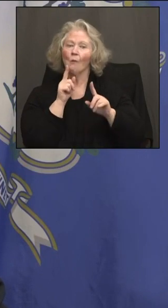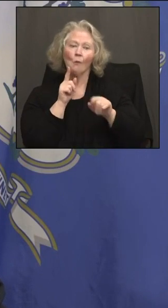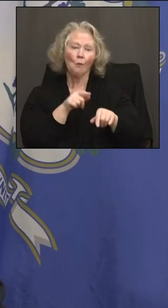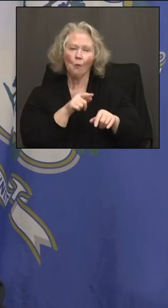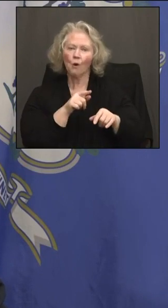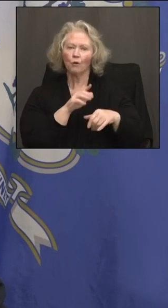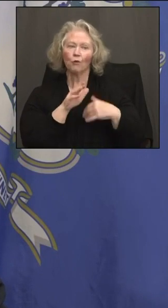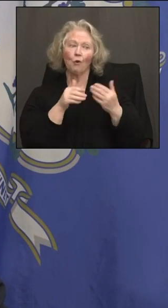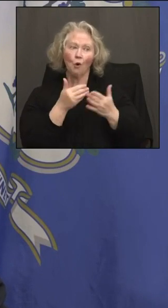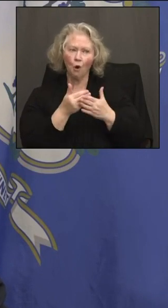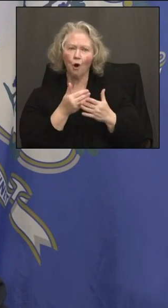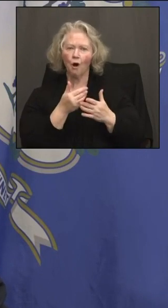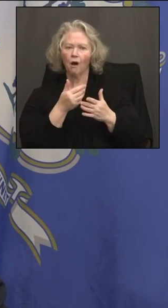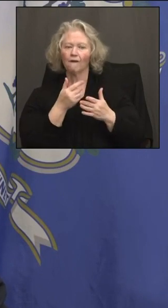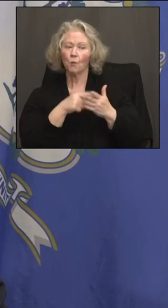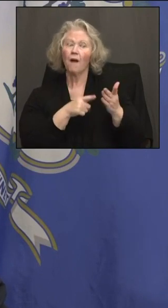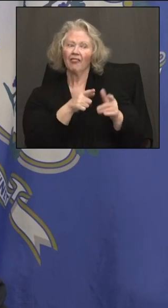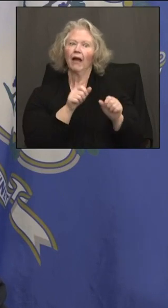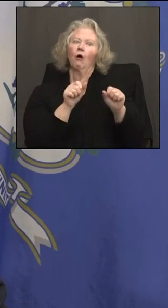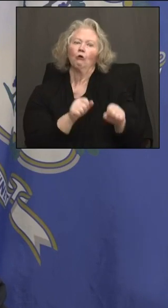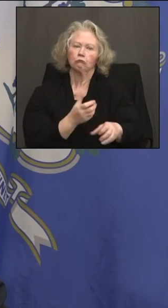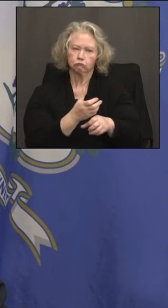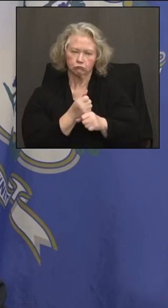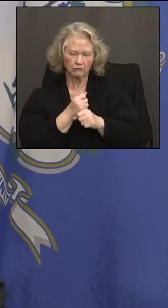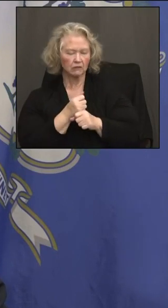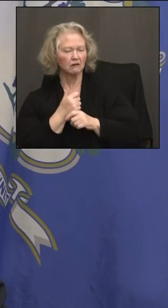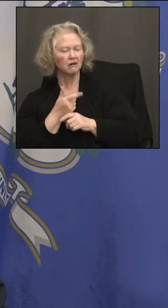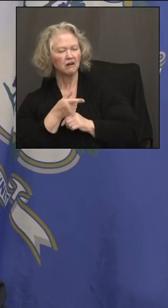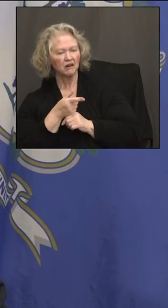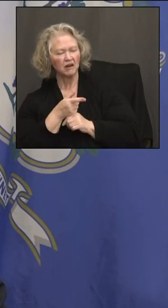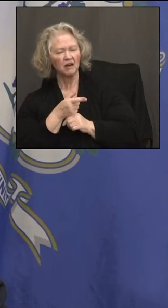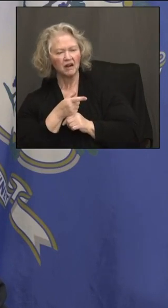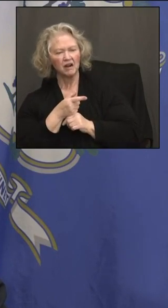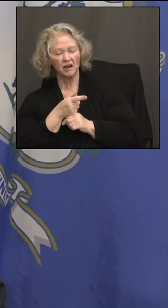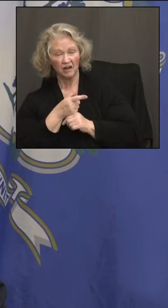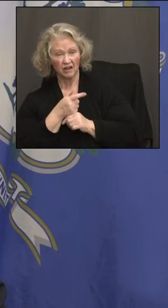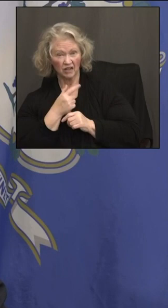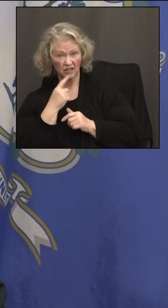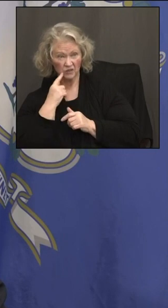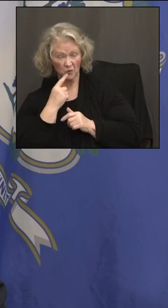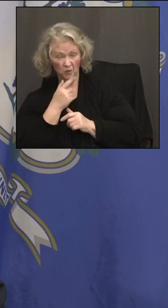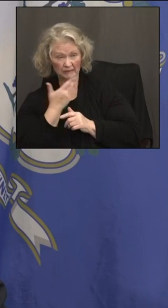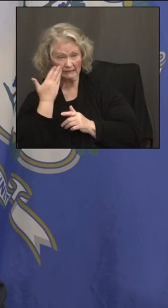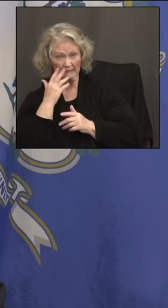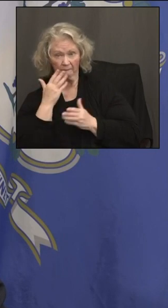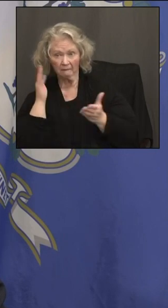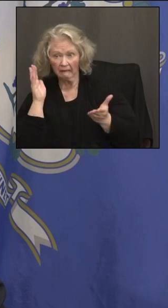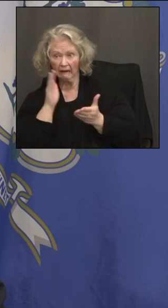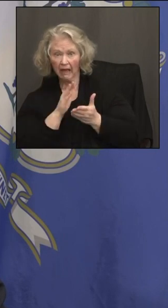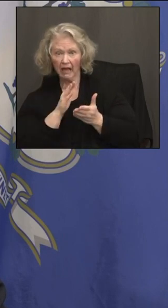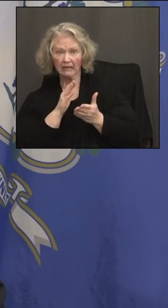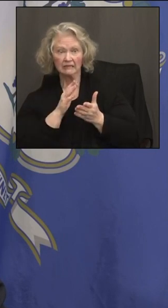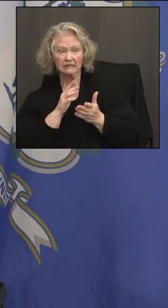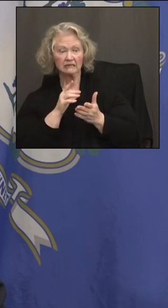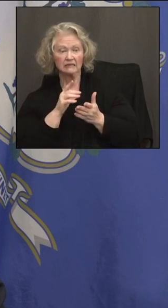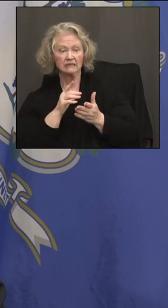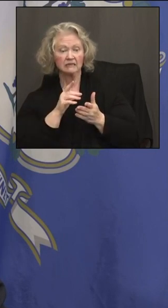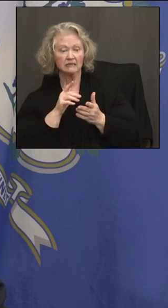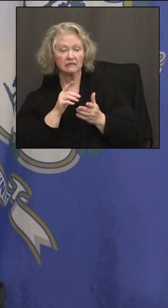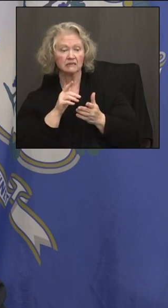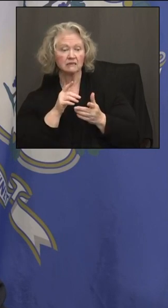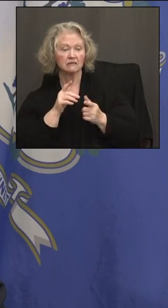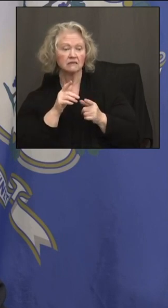available to them. And are you seeing at all fewer requests or less requests from providers themselves for new